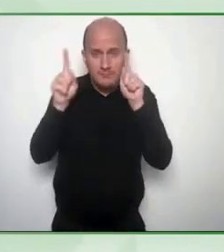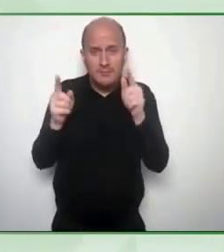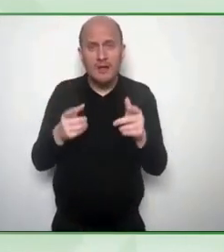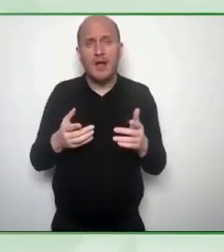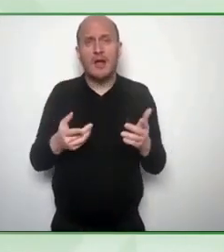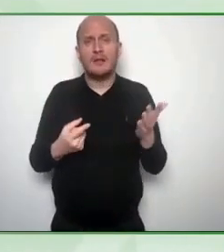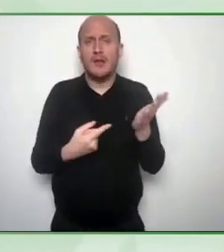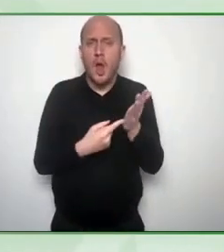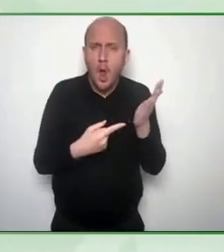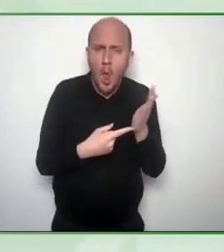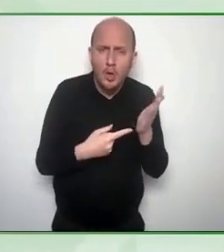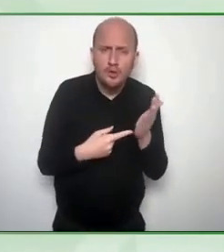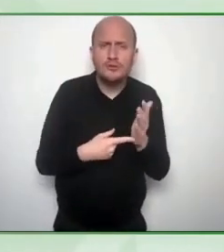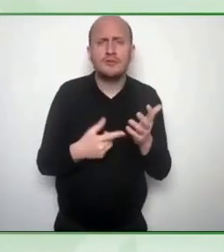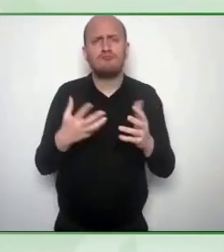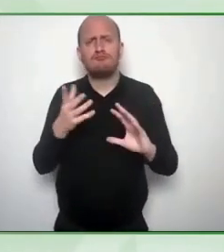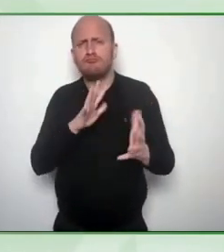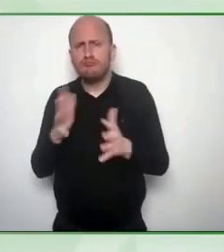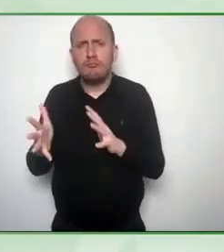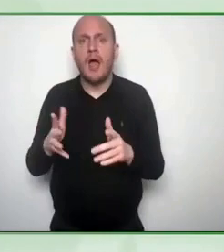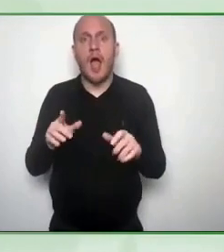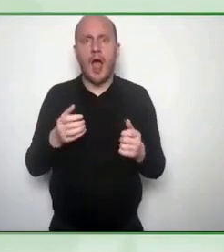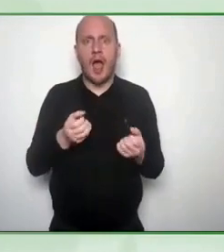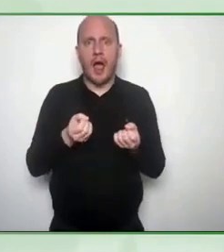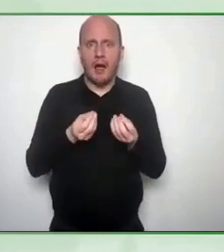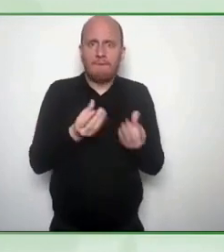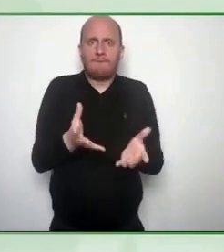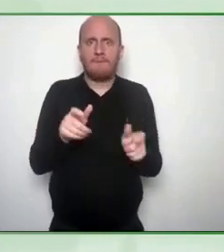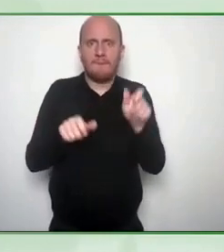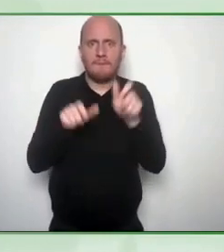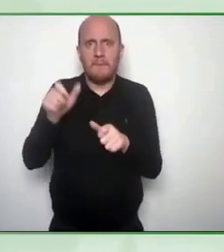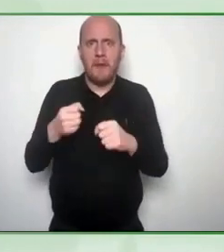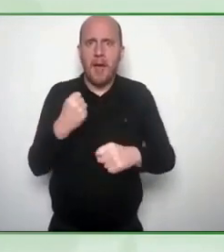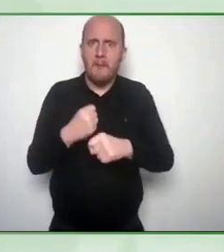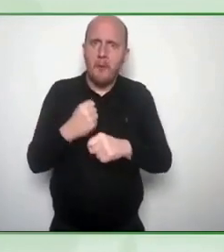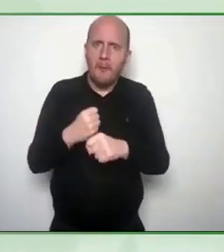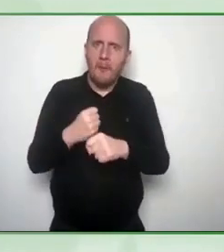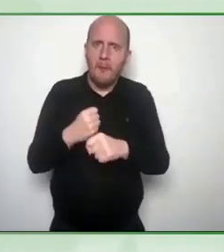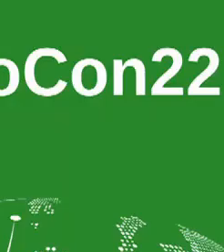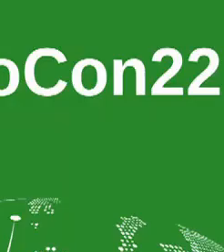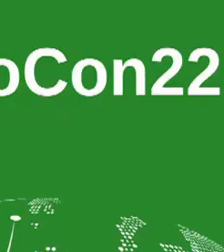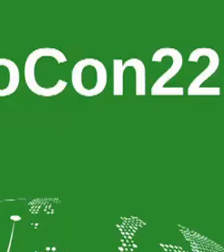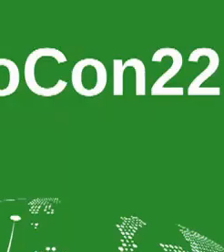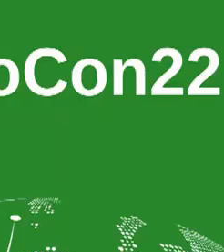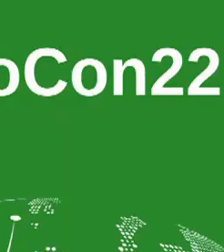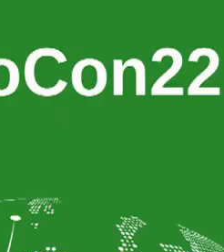new initiatives are being announced by developed government philanthropies